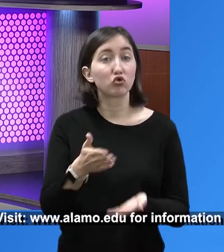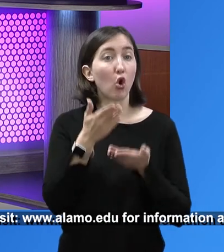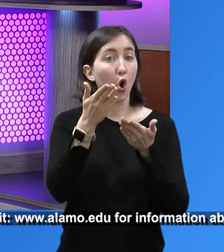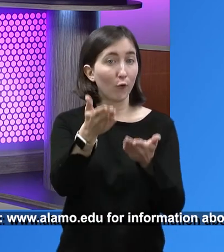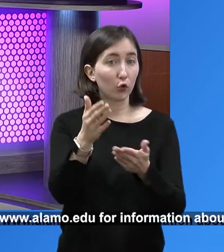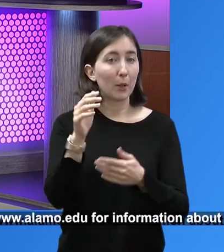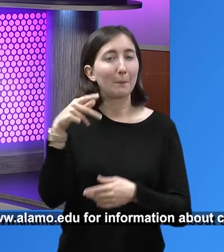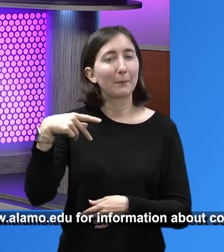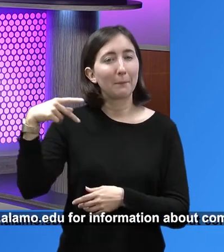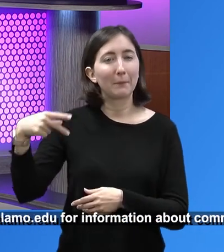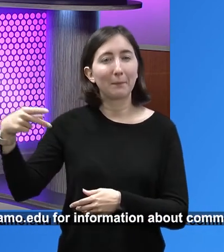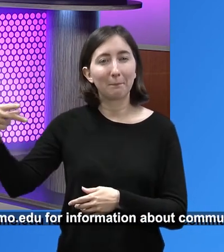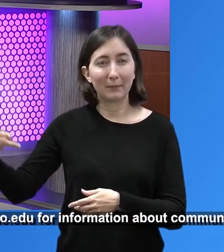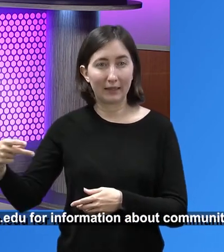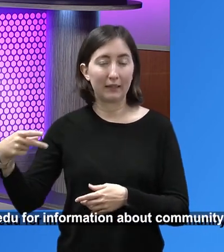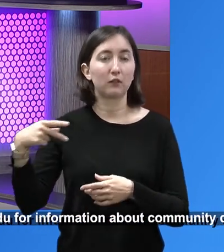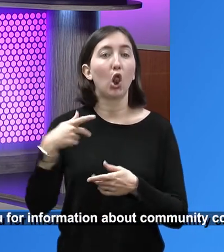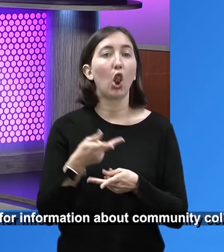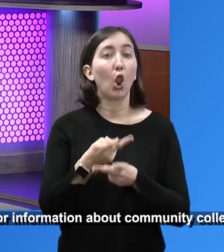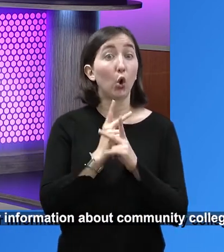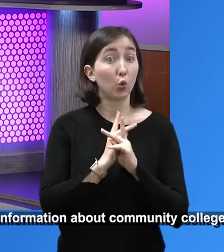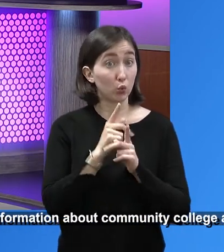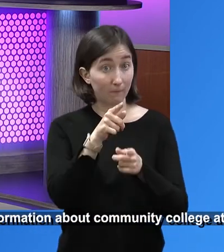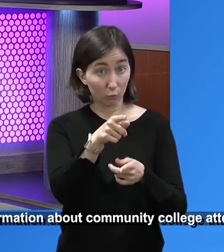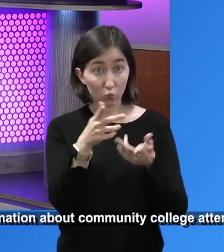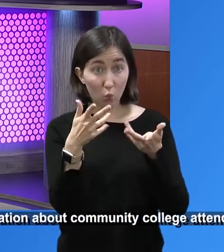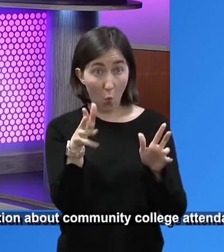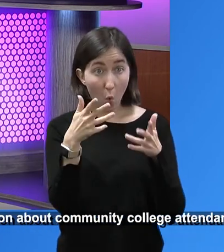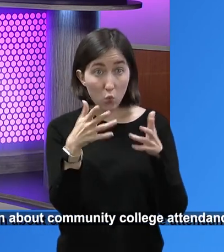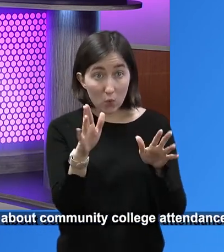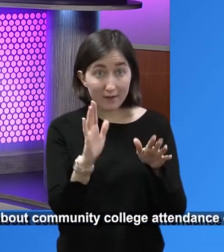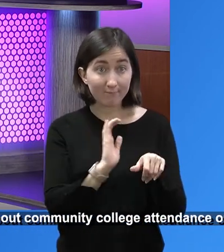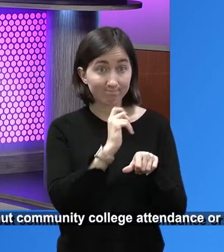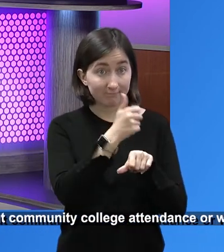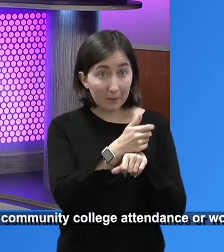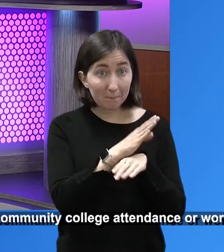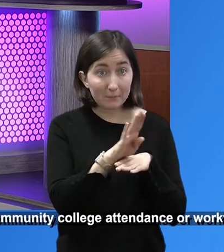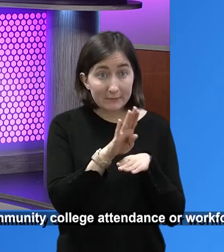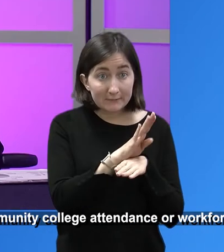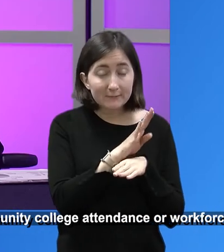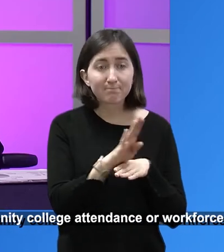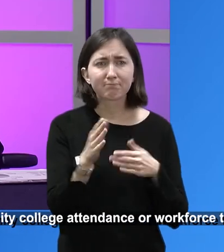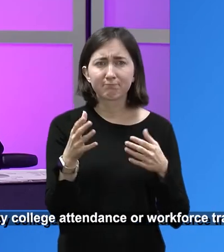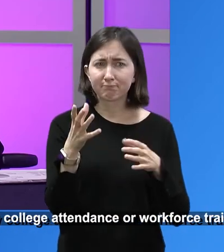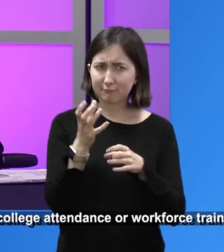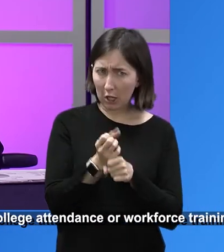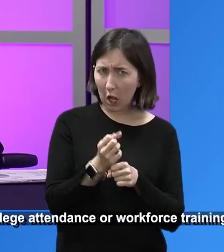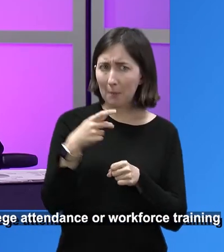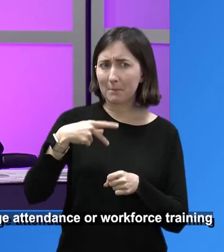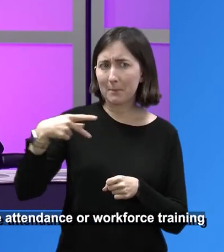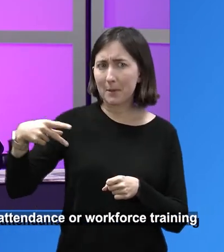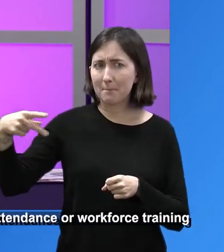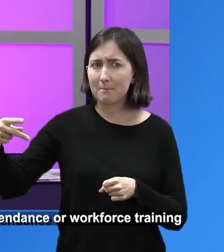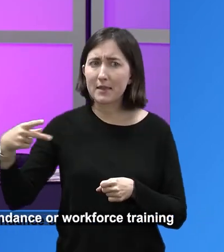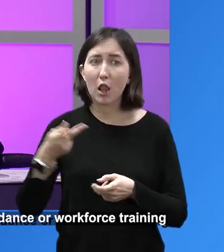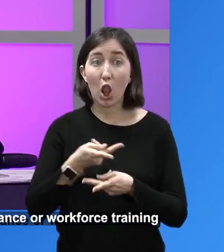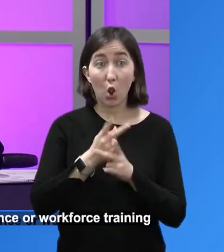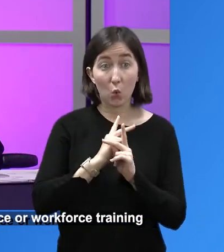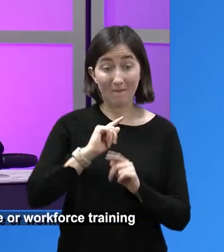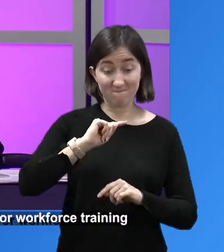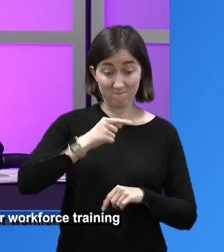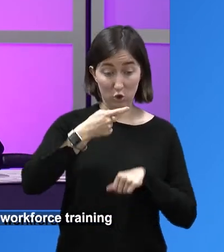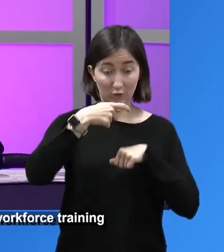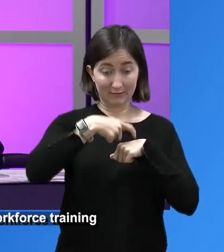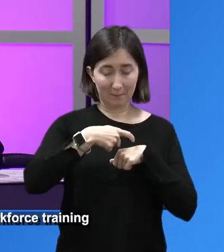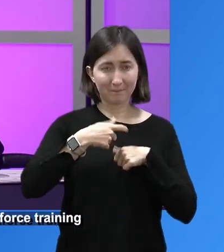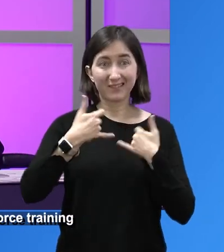administering the PPP loans, the payment protection plan loans. So those of you who are already in business, if